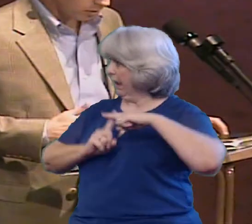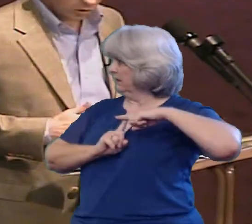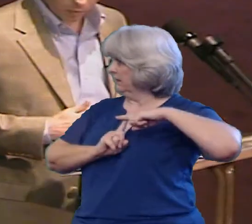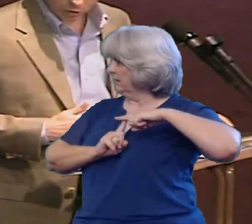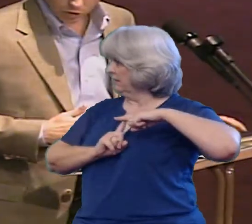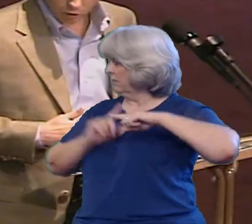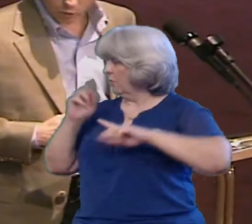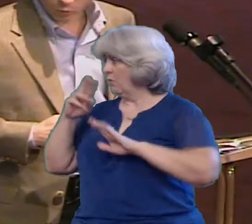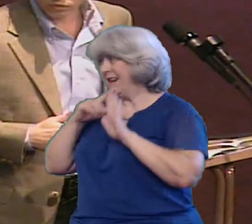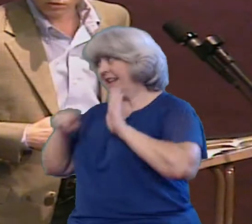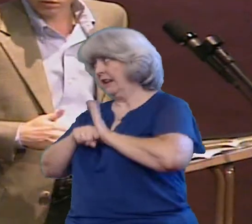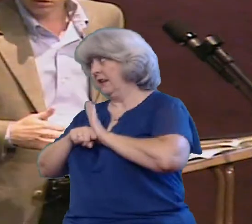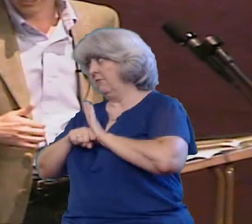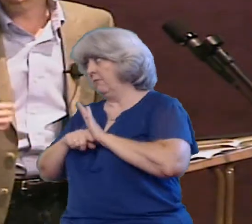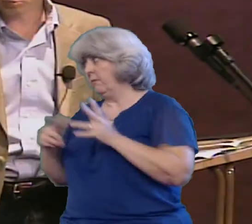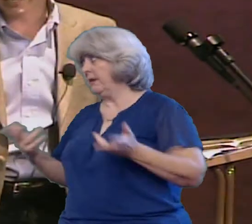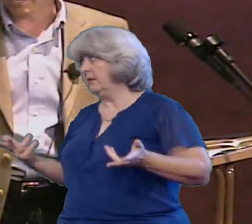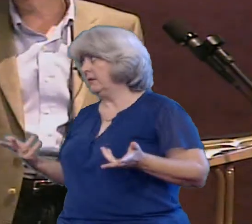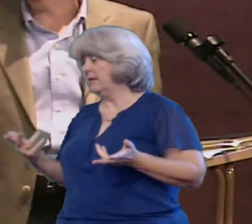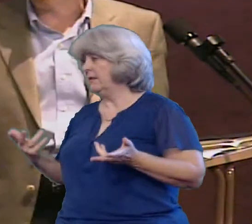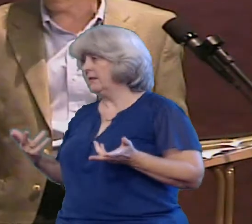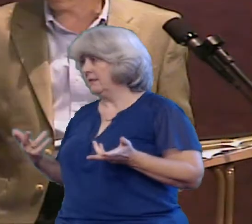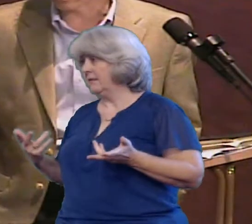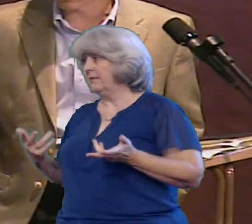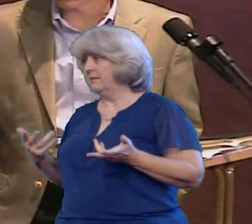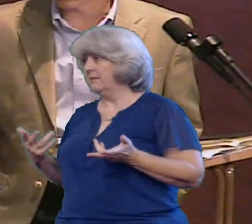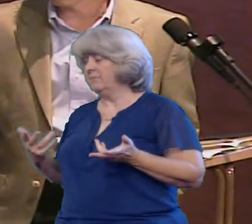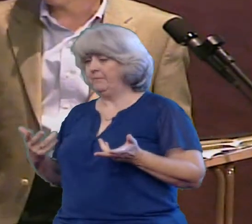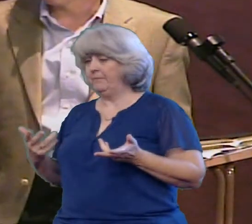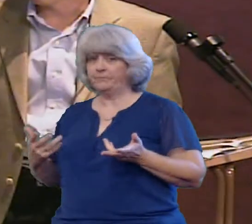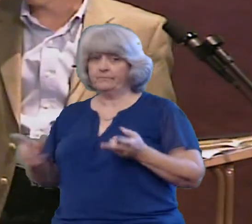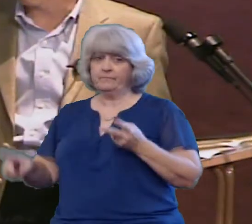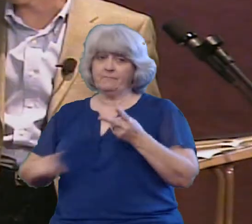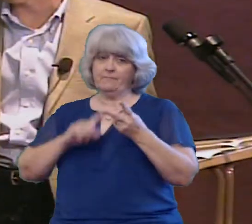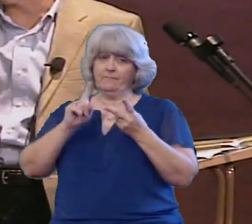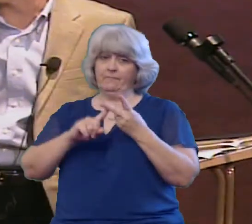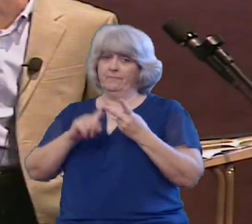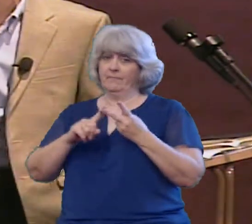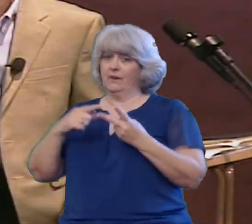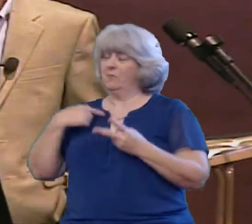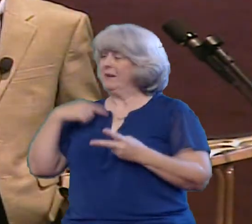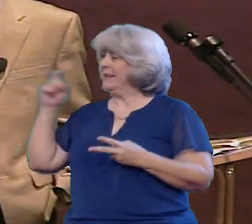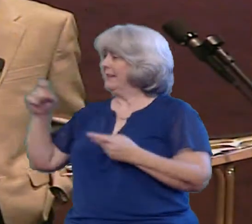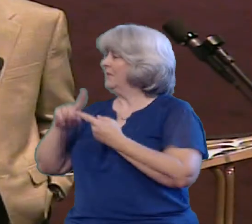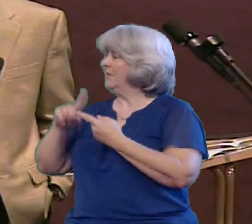number two is we should be counting our blessings Not our problems